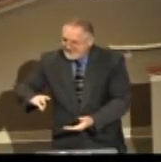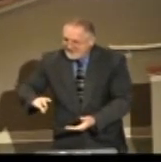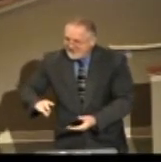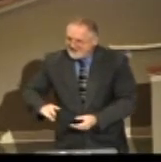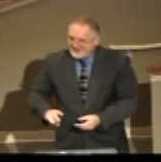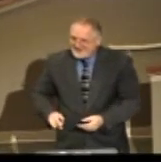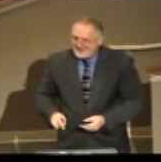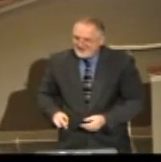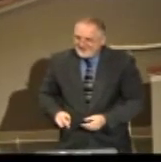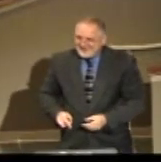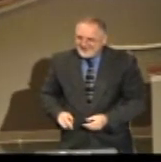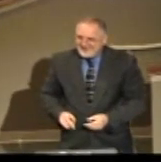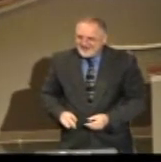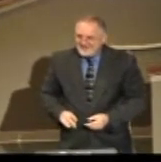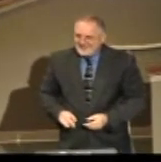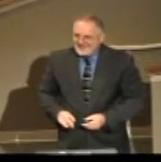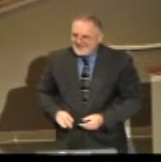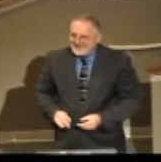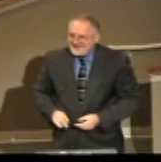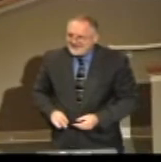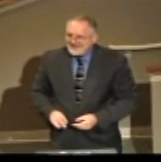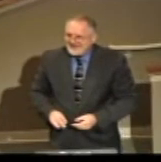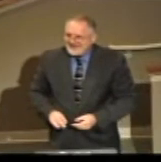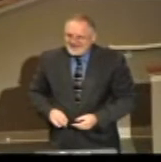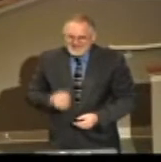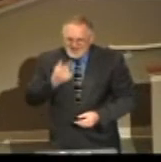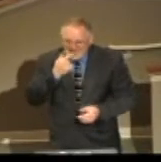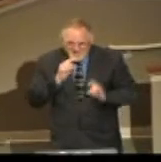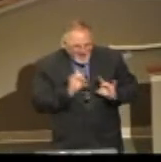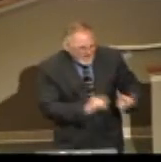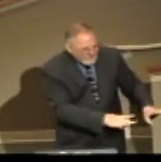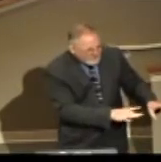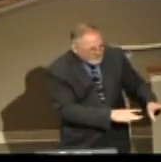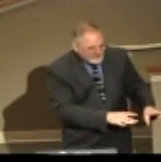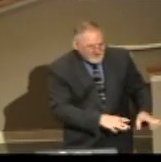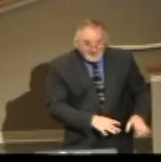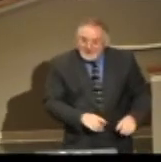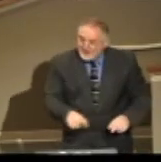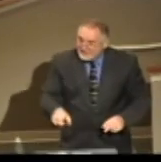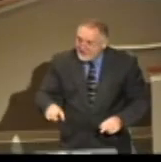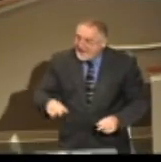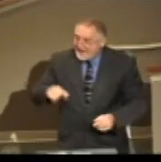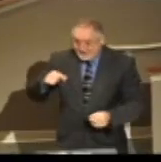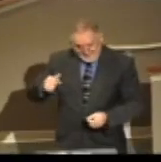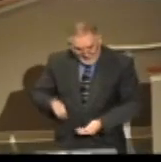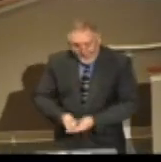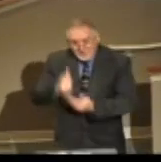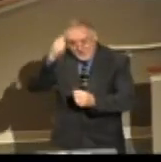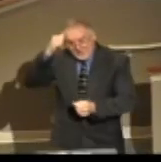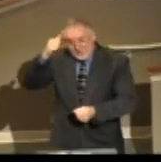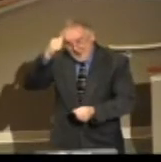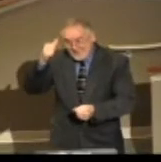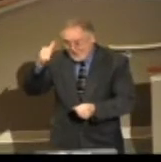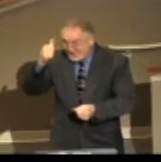And Mr. Sweeney said, that stuff takes awful. He said, I've restored your memory.